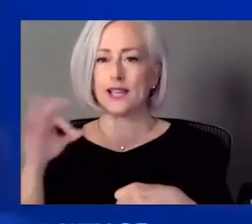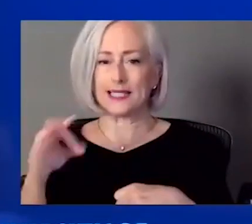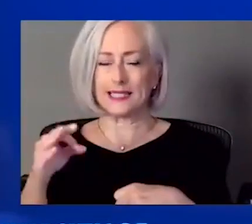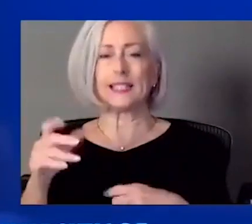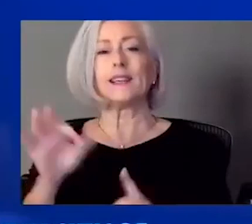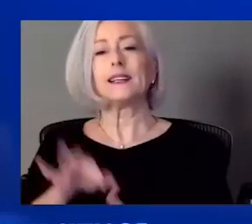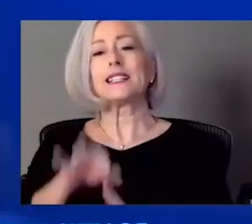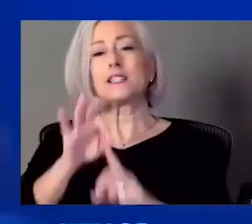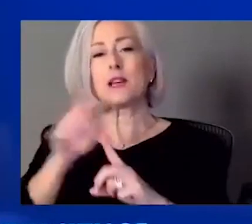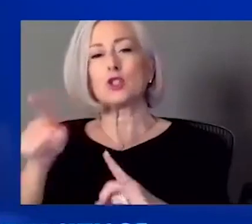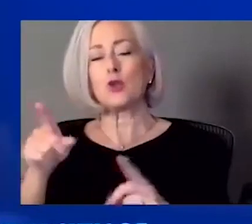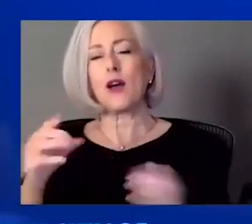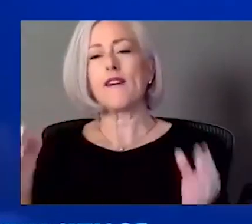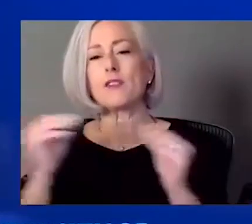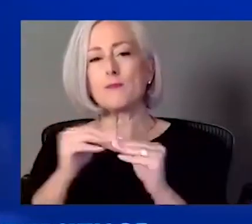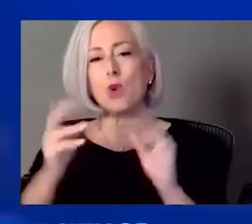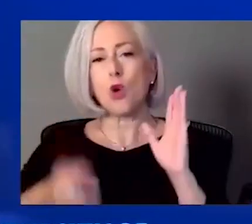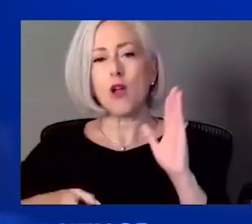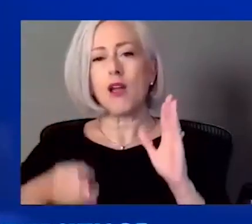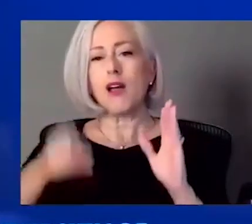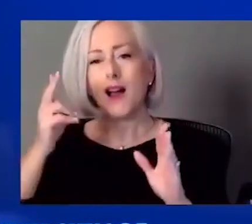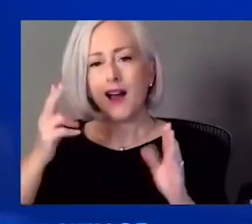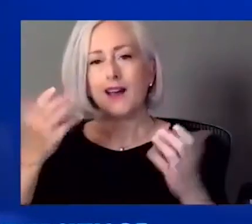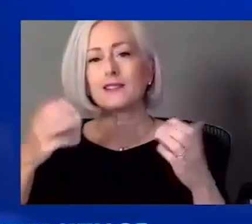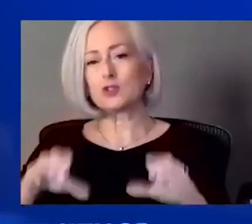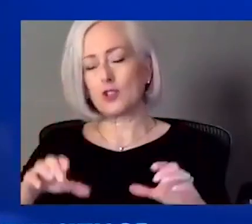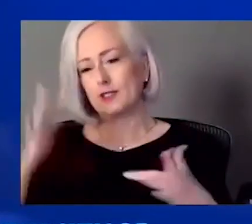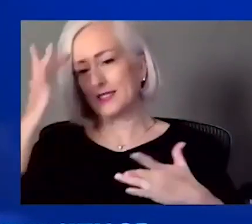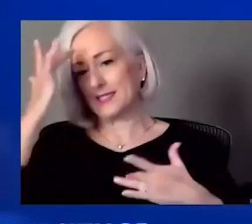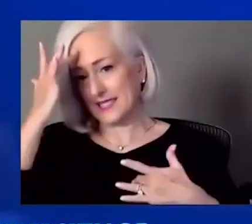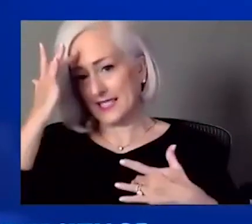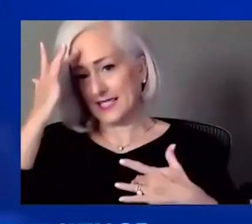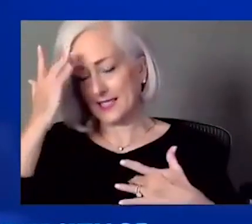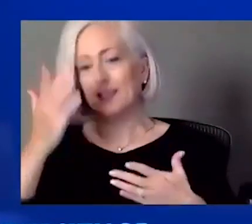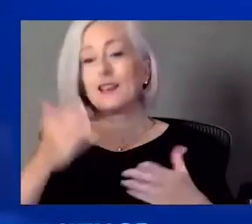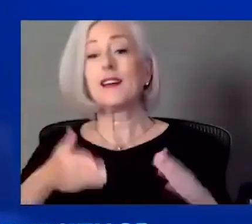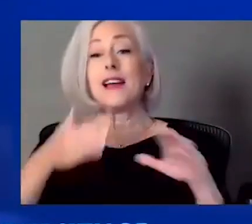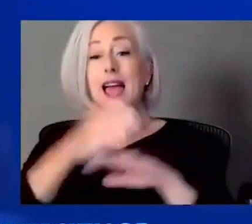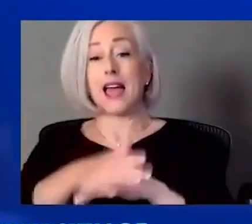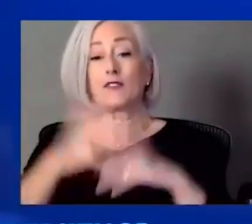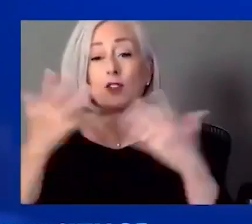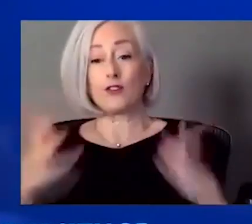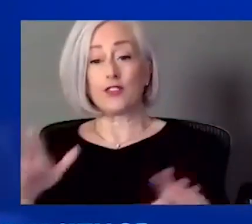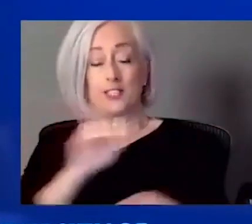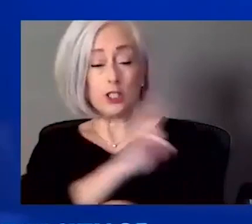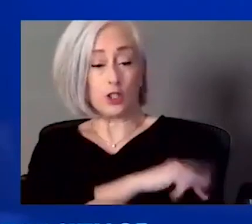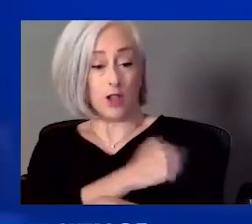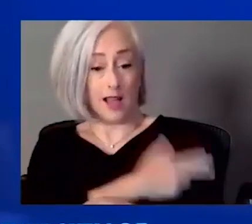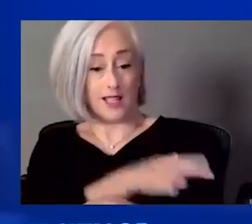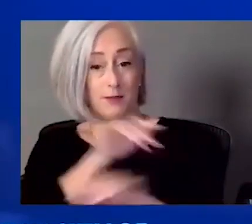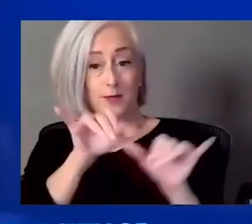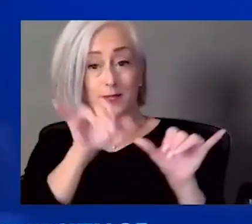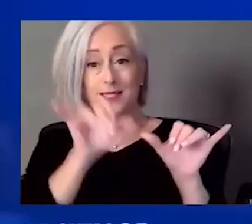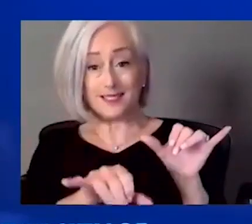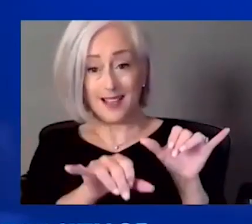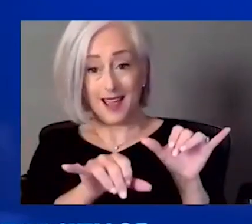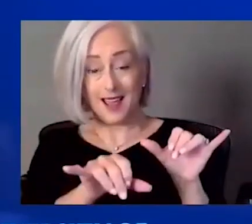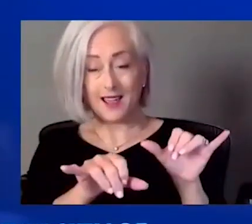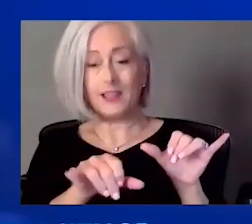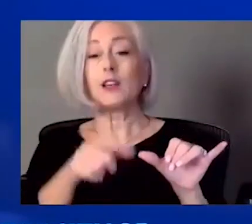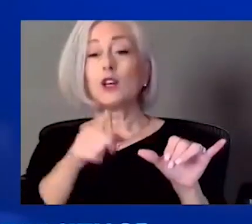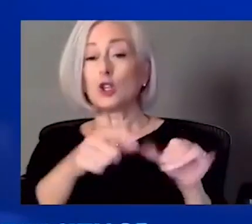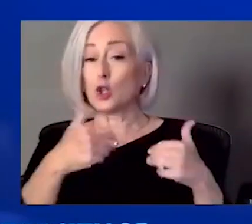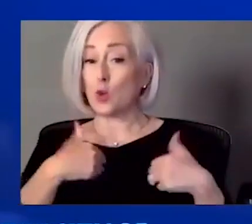severe disease, your risk of having these diagnoses after you get out of the hospital is much higher. If you've had COVID, um, I have seen again,